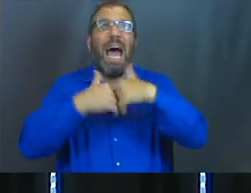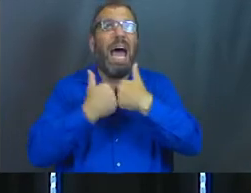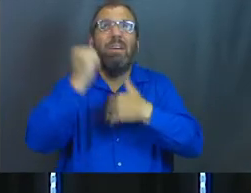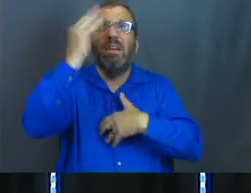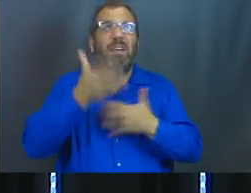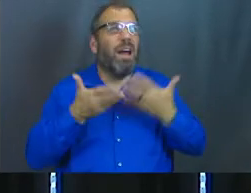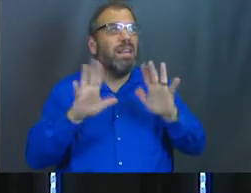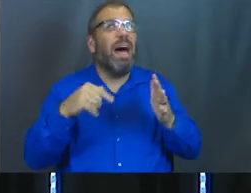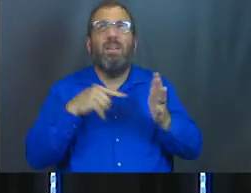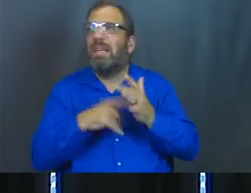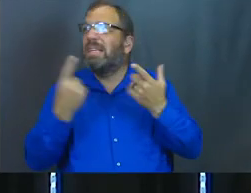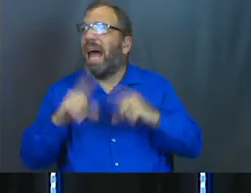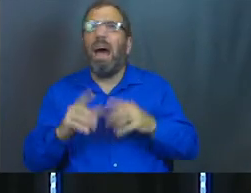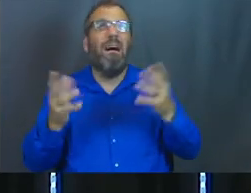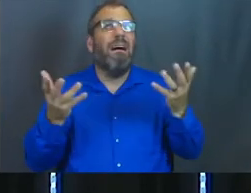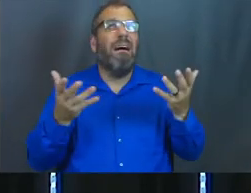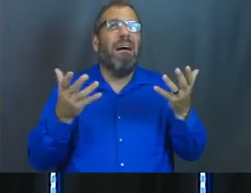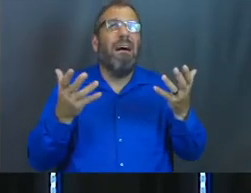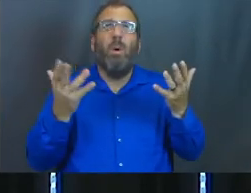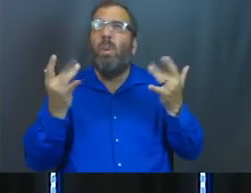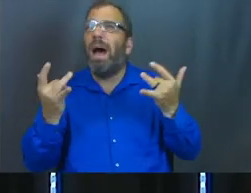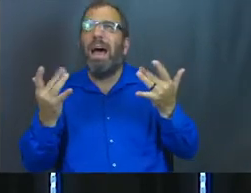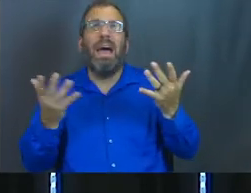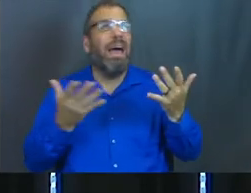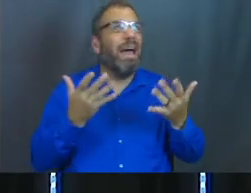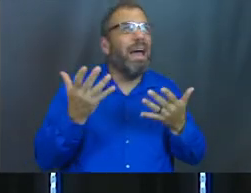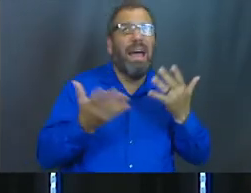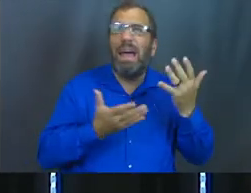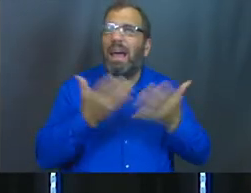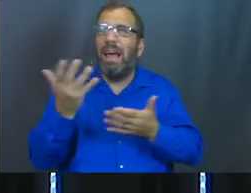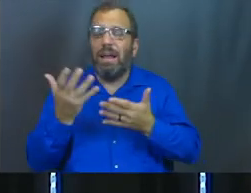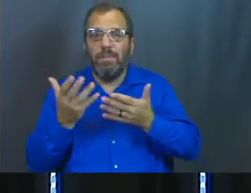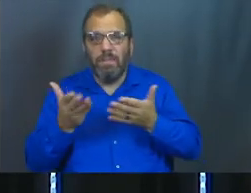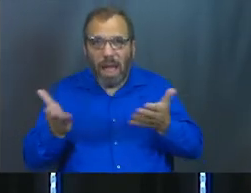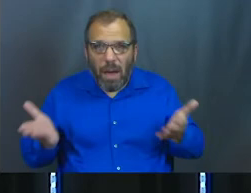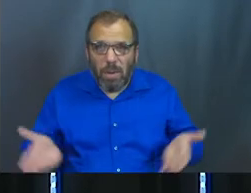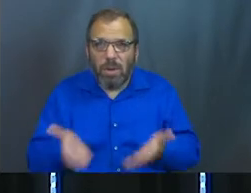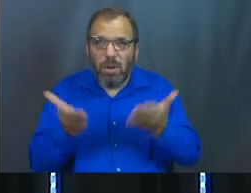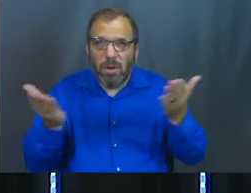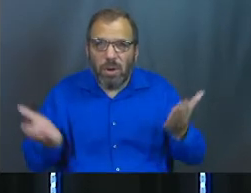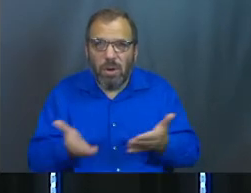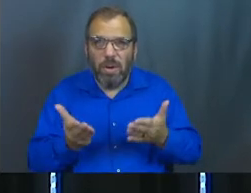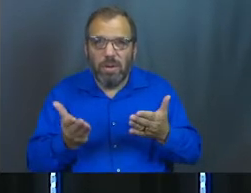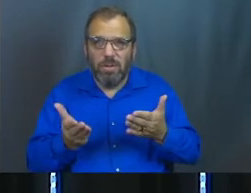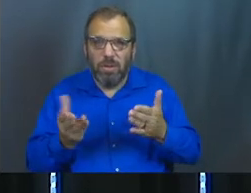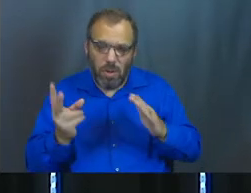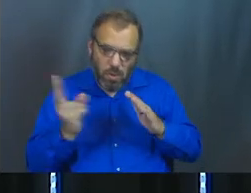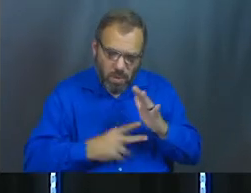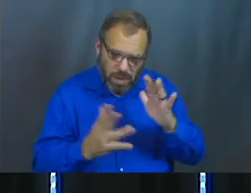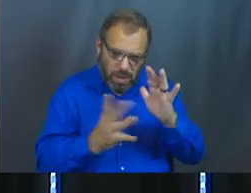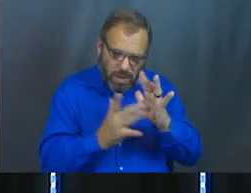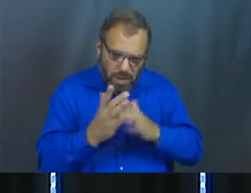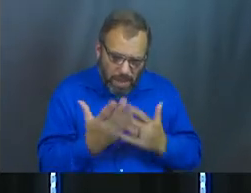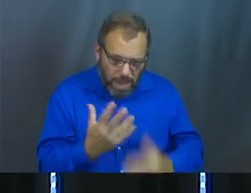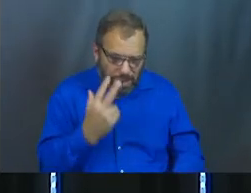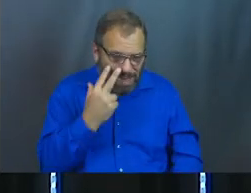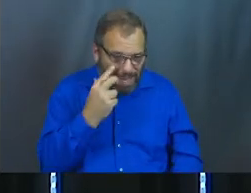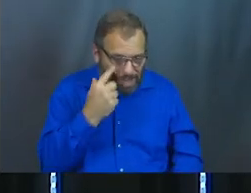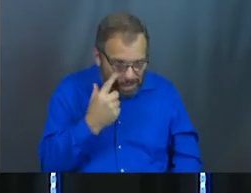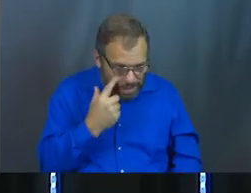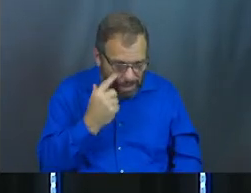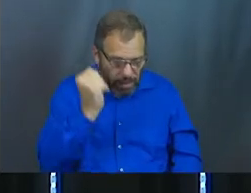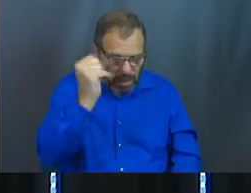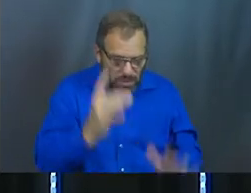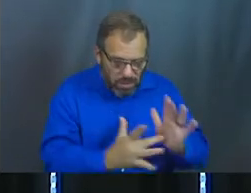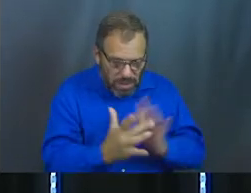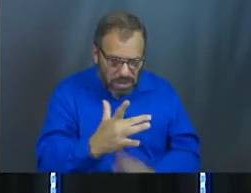world could God allow this, could I encourage you to go back to the scripture and to see the heart of Jesus